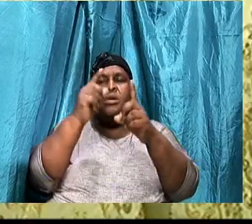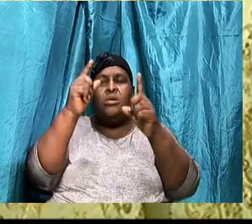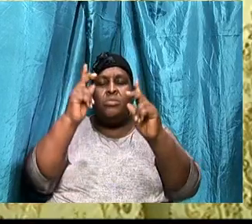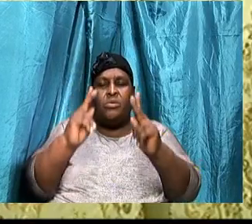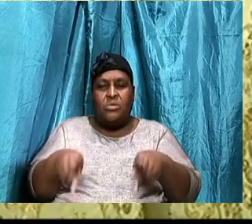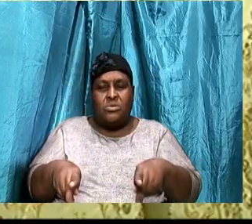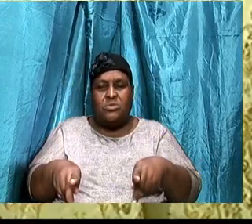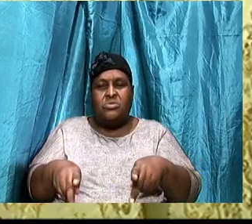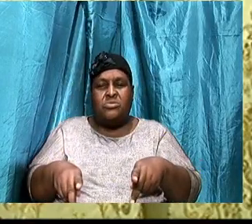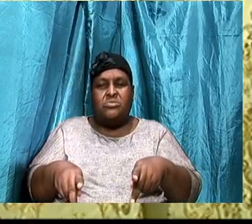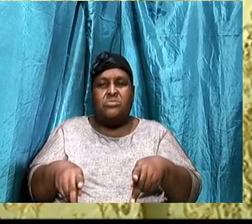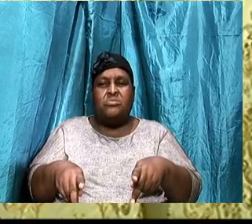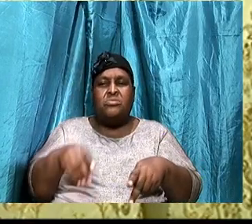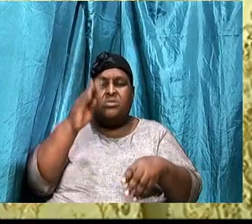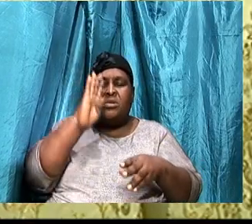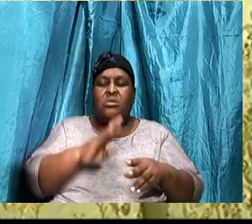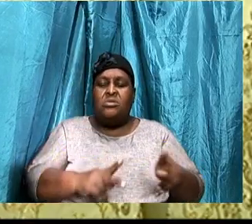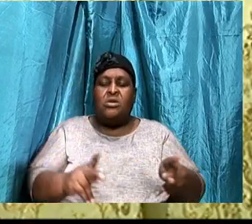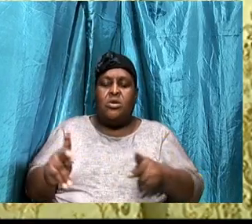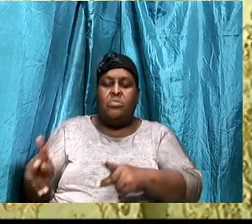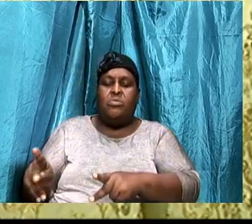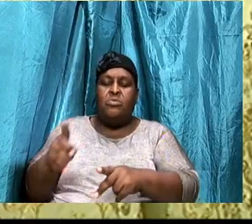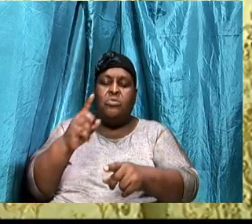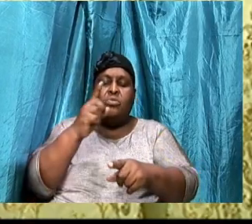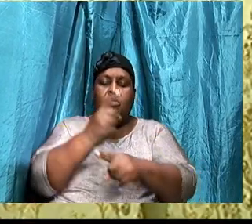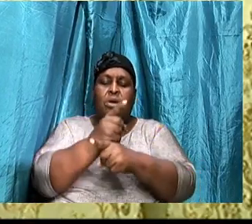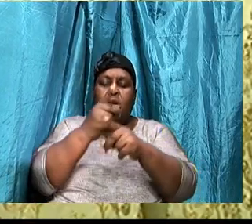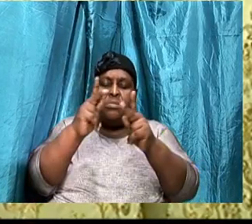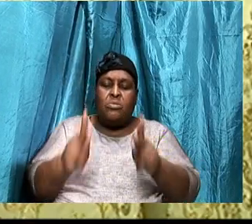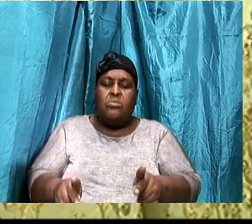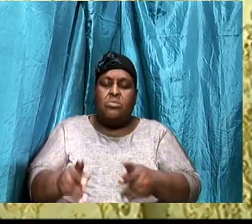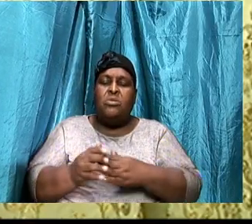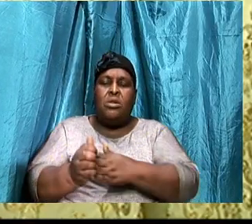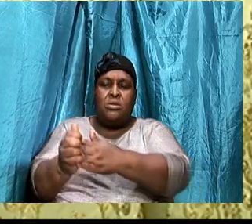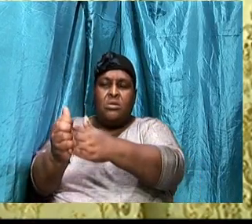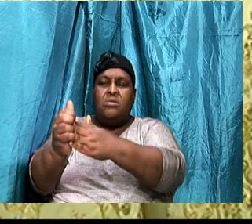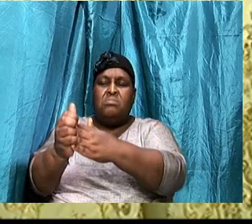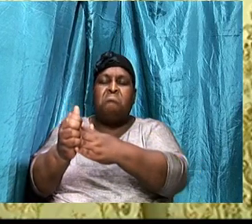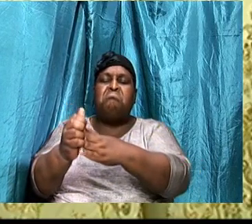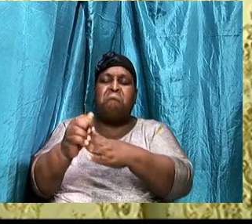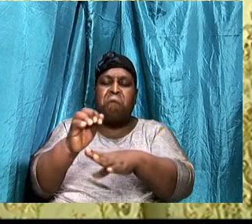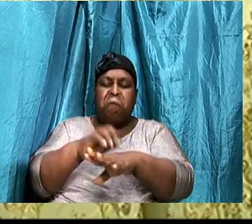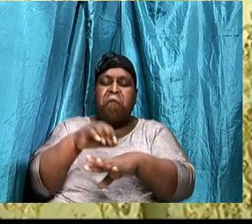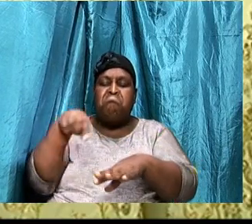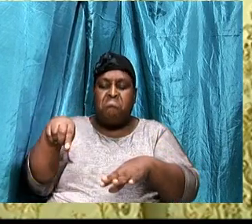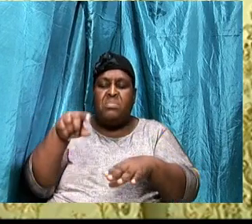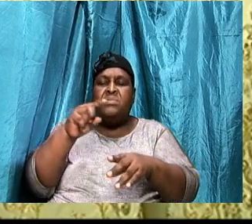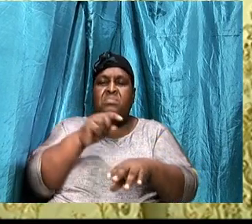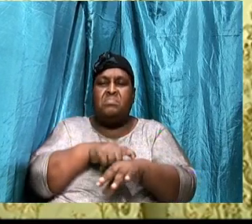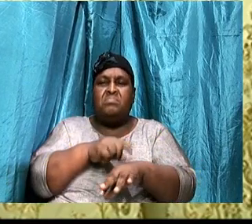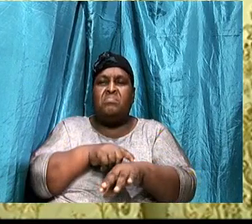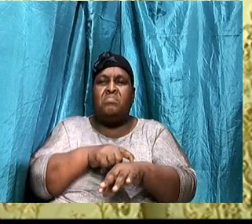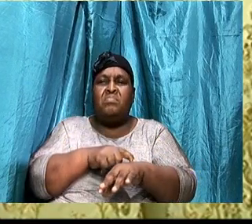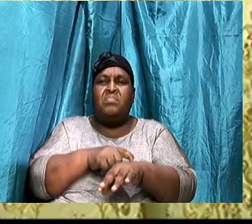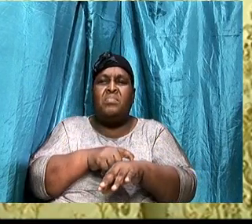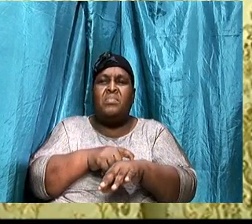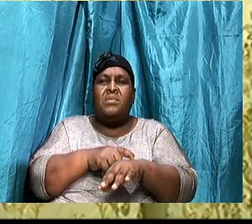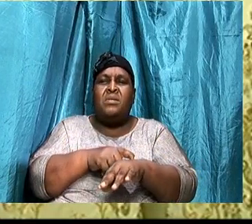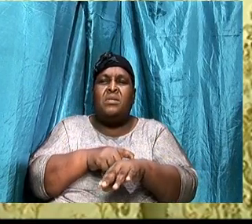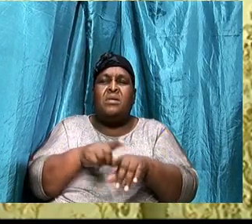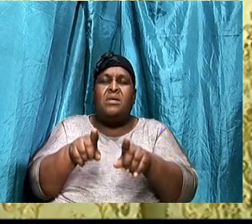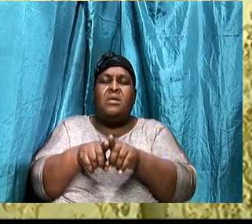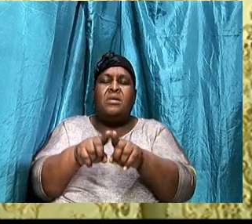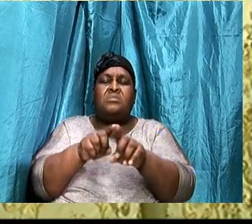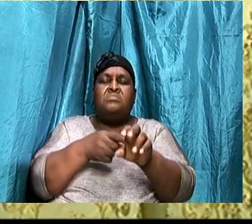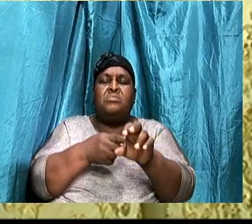He has placed the right person, you know, to lead us during this time. You know, as we get in our Bible study, I just want us to